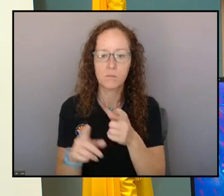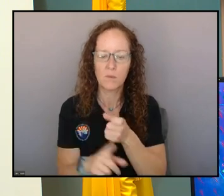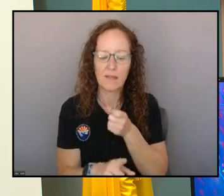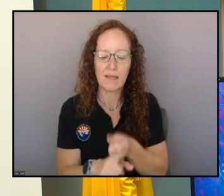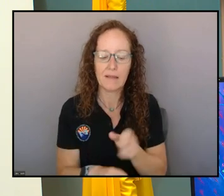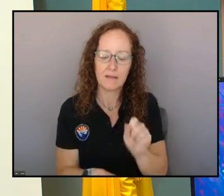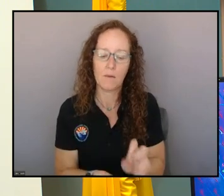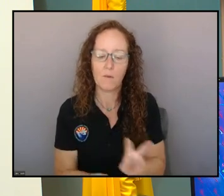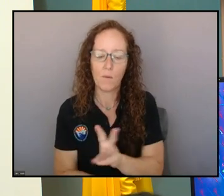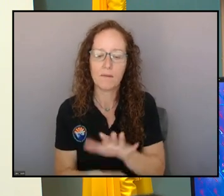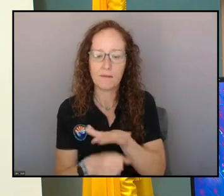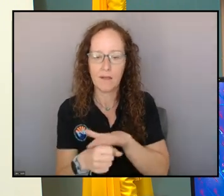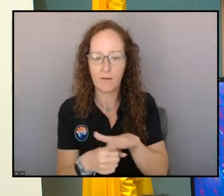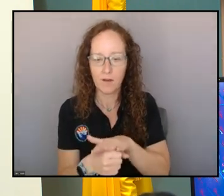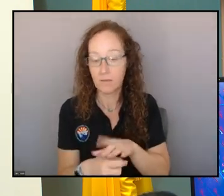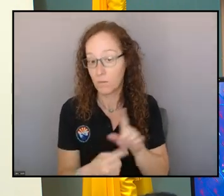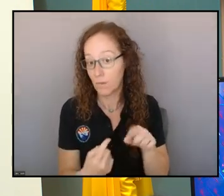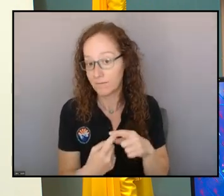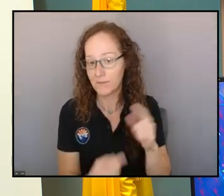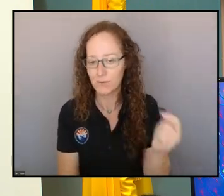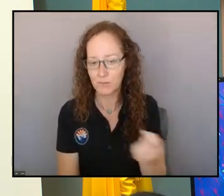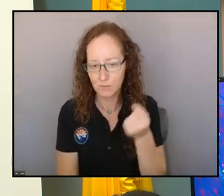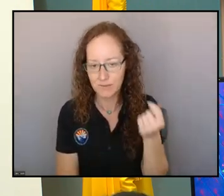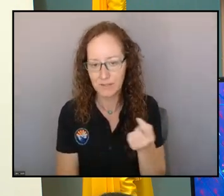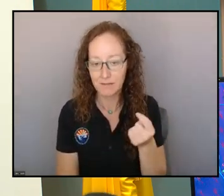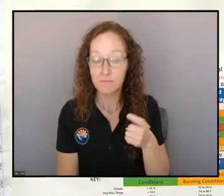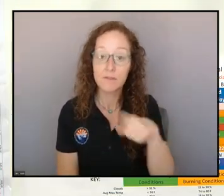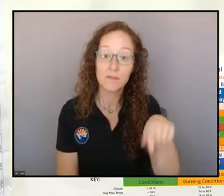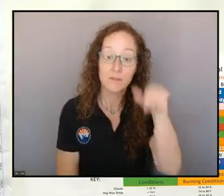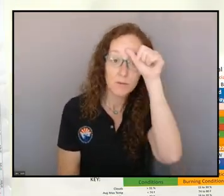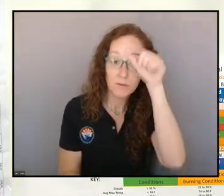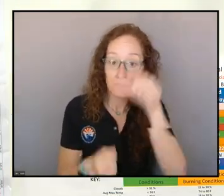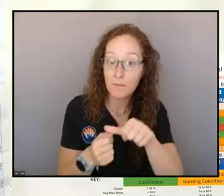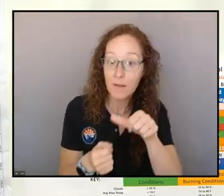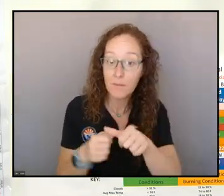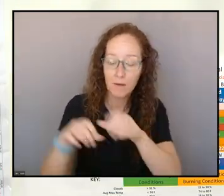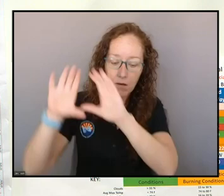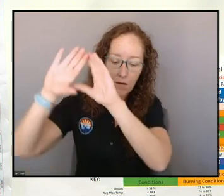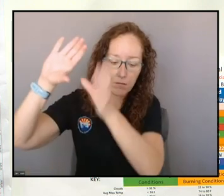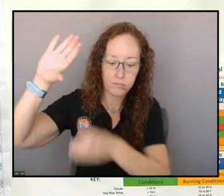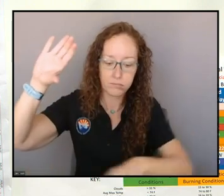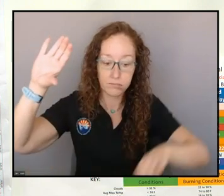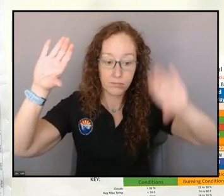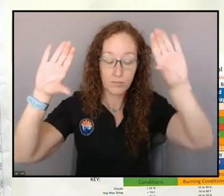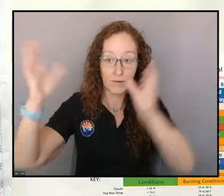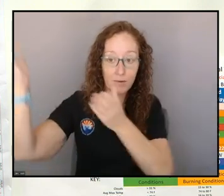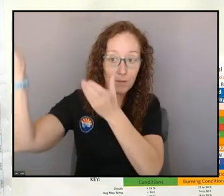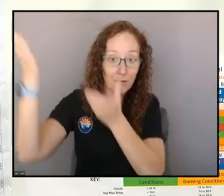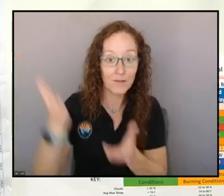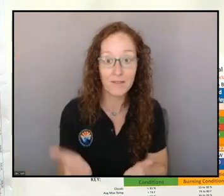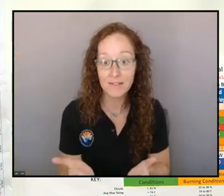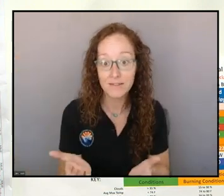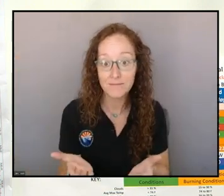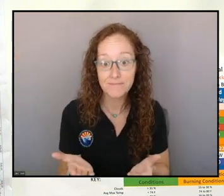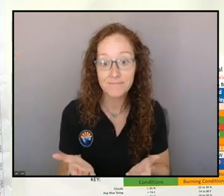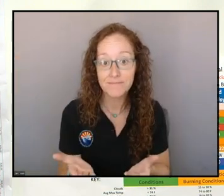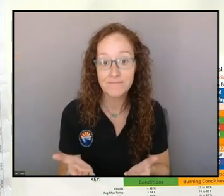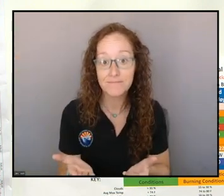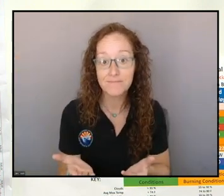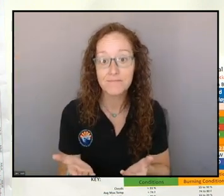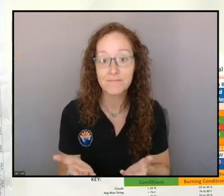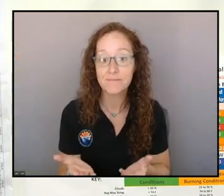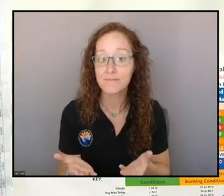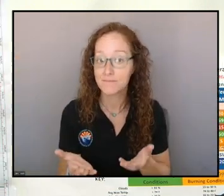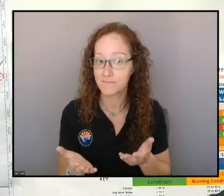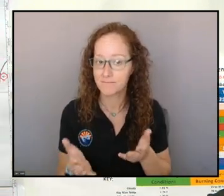into Tuesday. And, if you remember, troughs bring a little bit of invigoration to